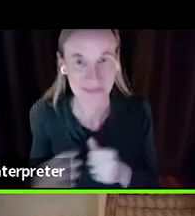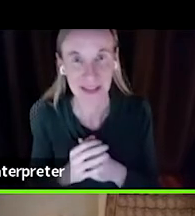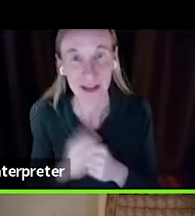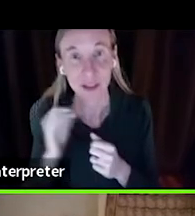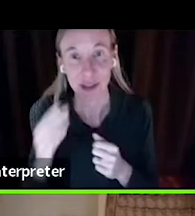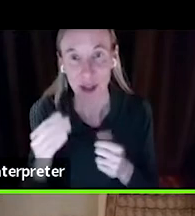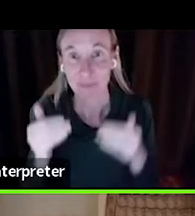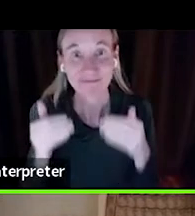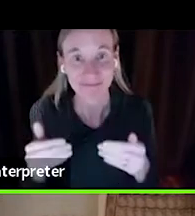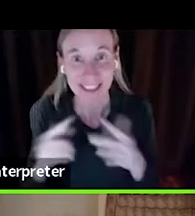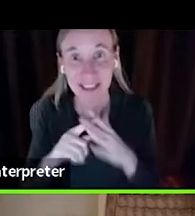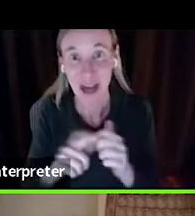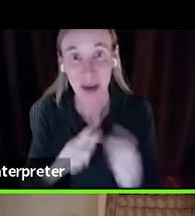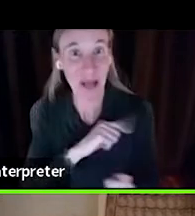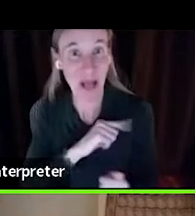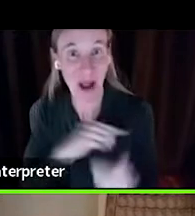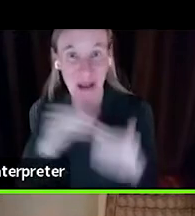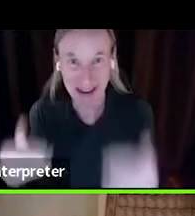with Laura.